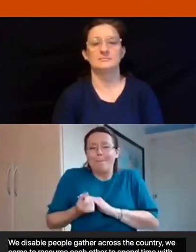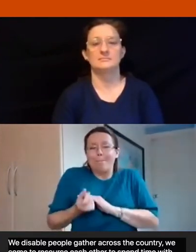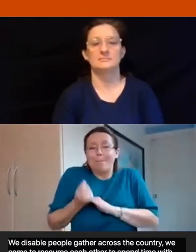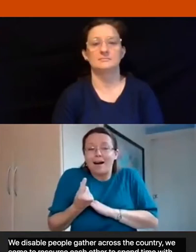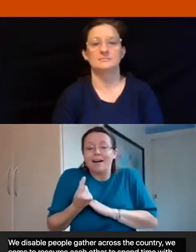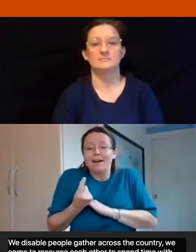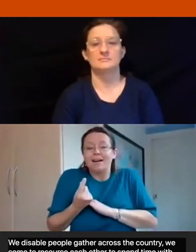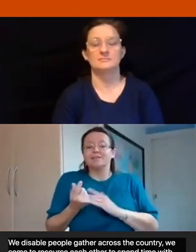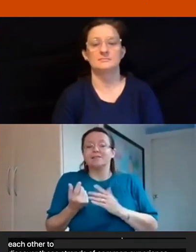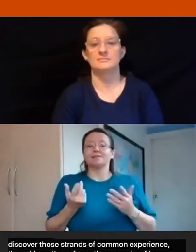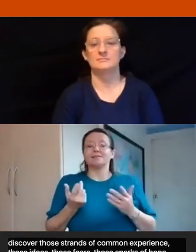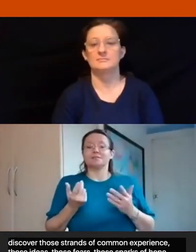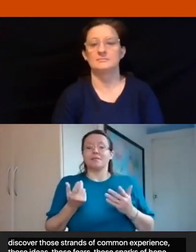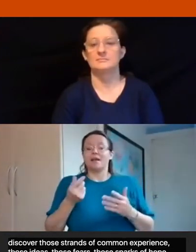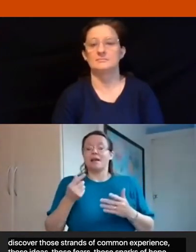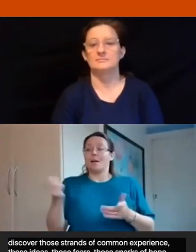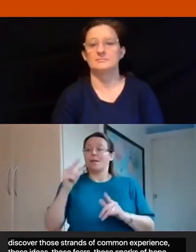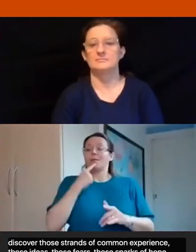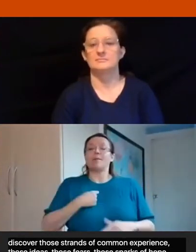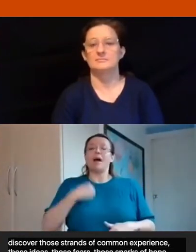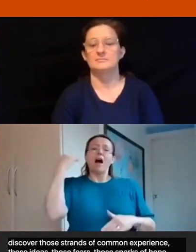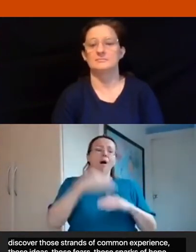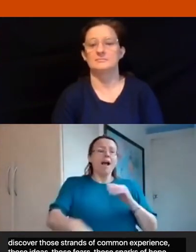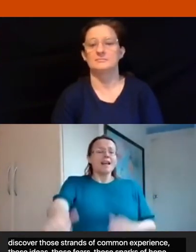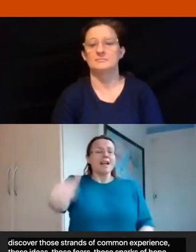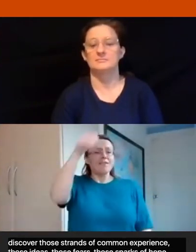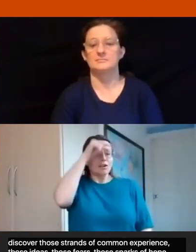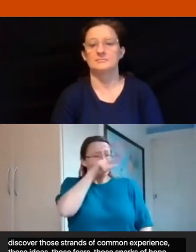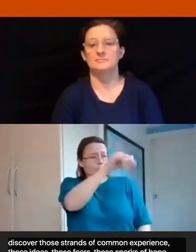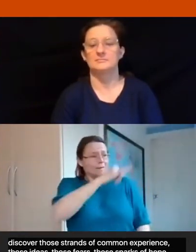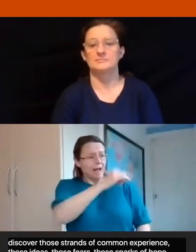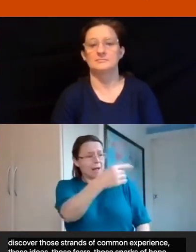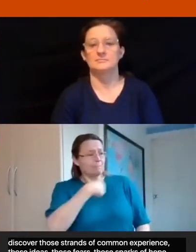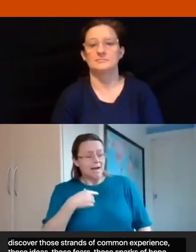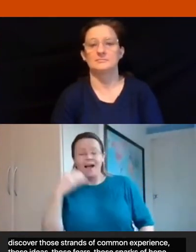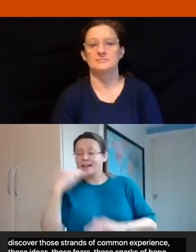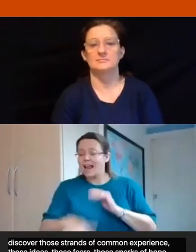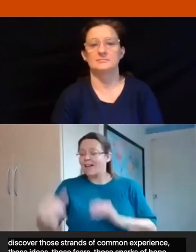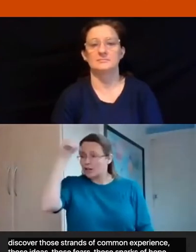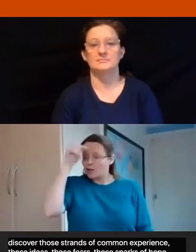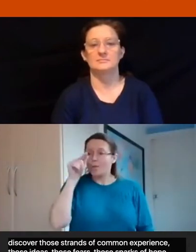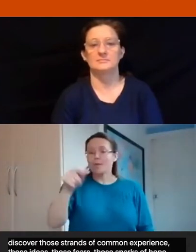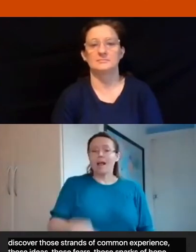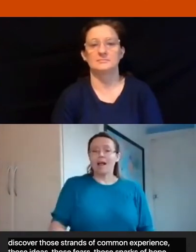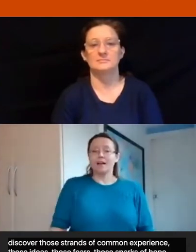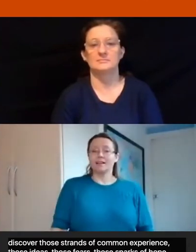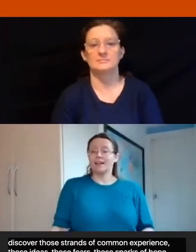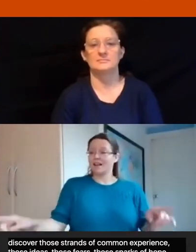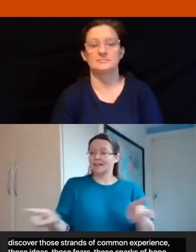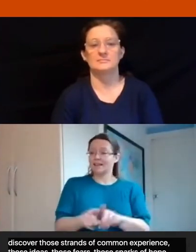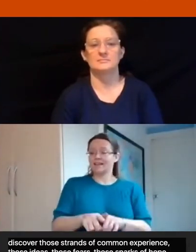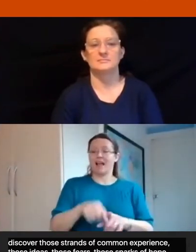and they say i never knew there were other disabled christians i never knew there were other neurodivergent